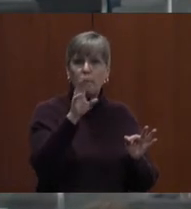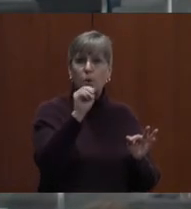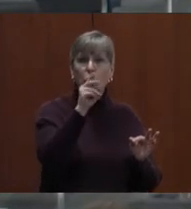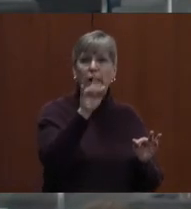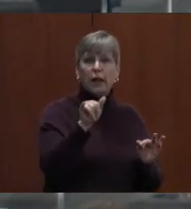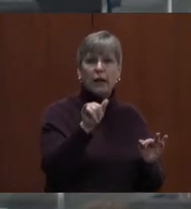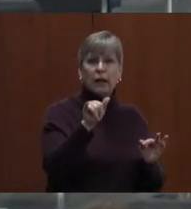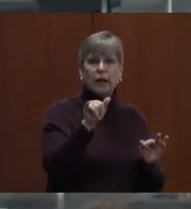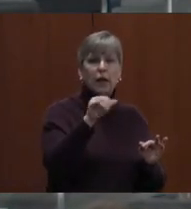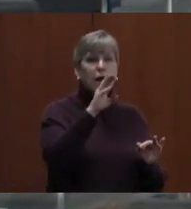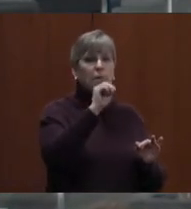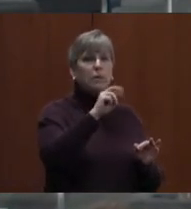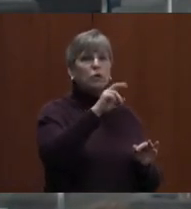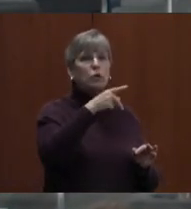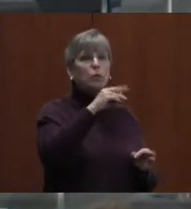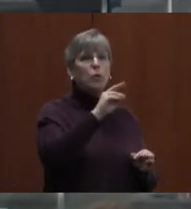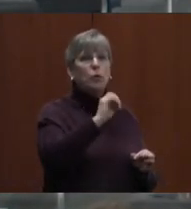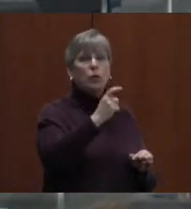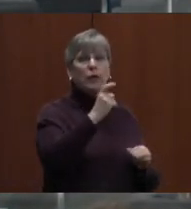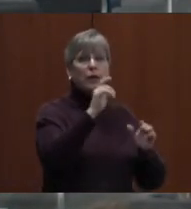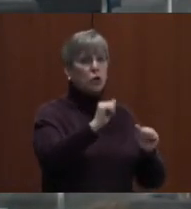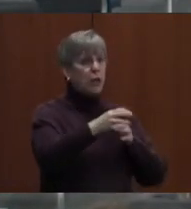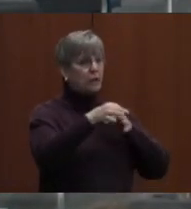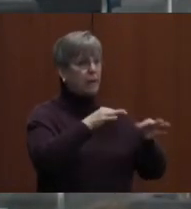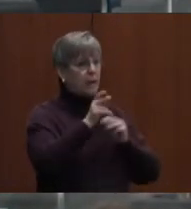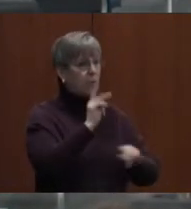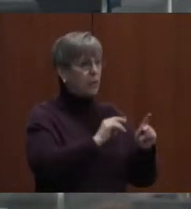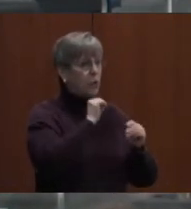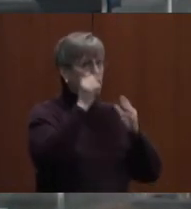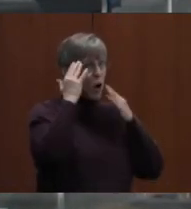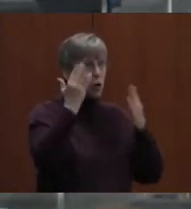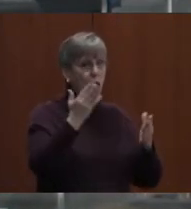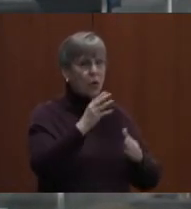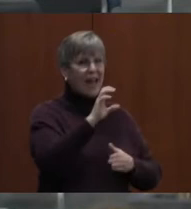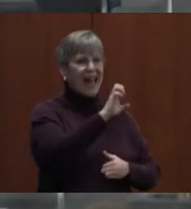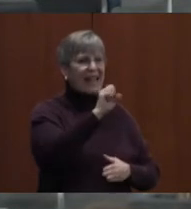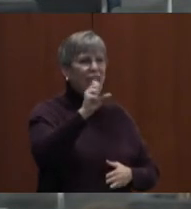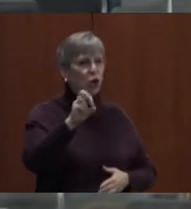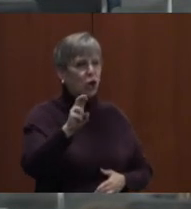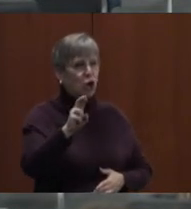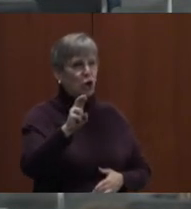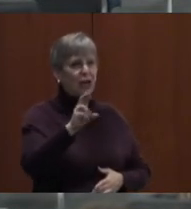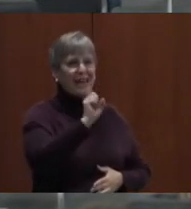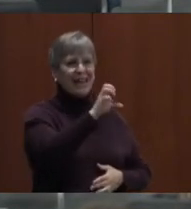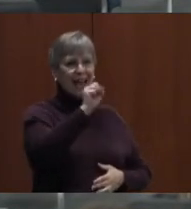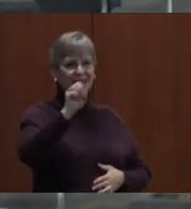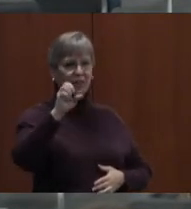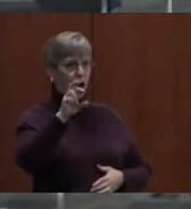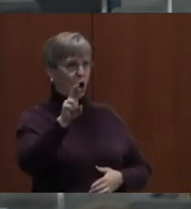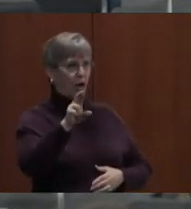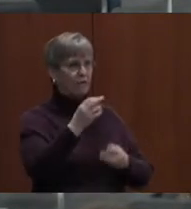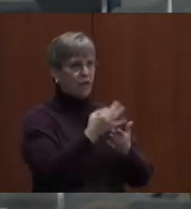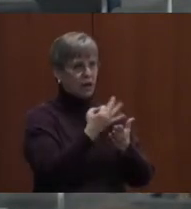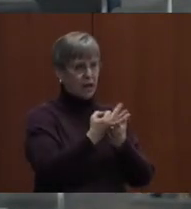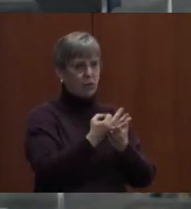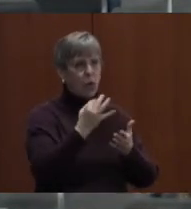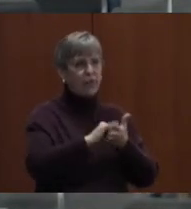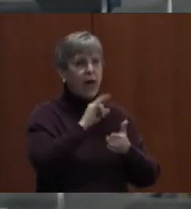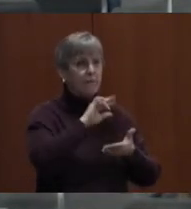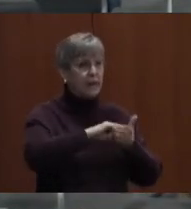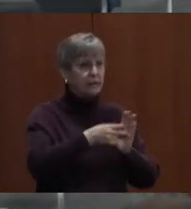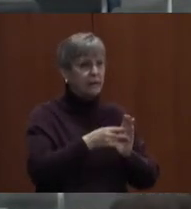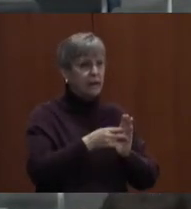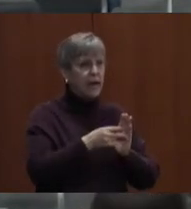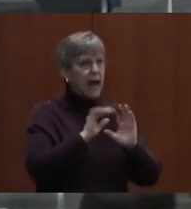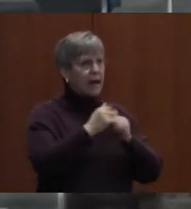Mr. Prue, could you explain to people that don't know what ESSER funding is, where it comes from, and how